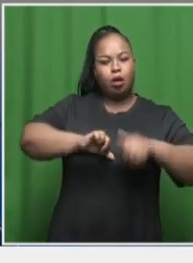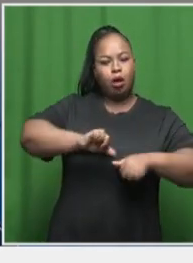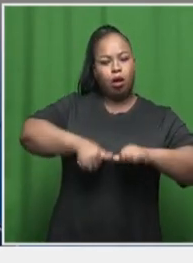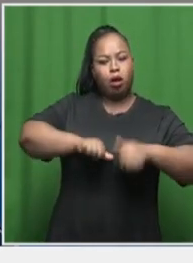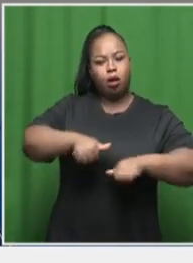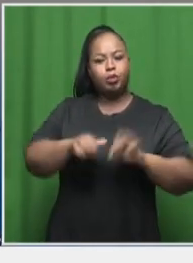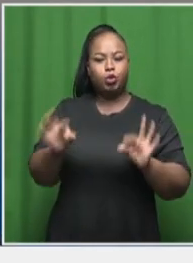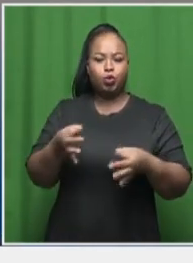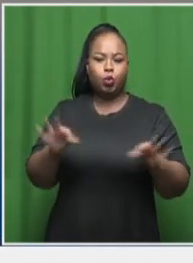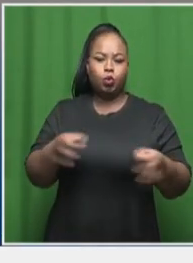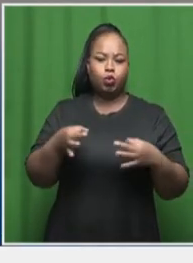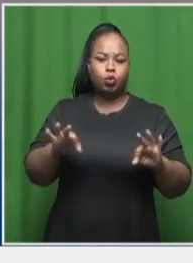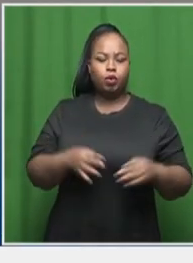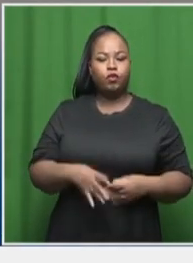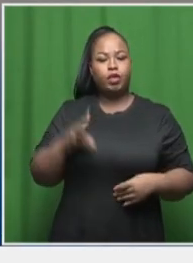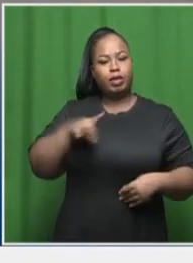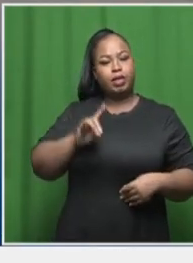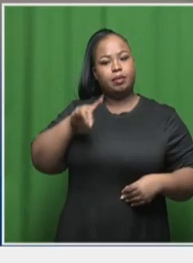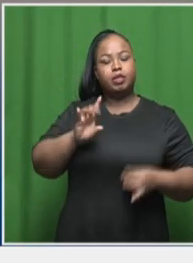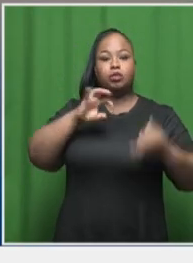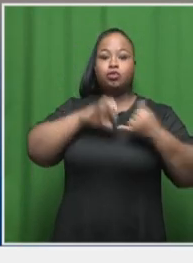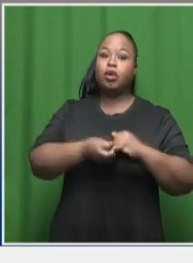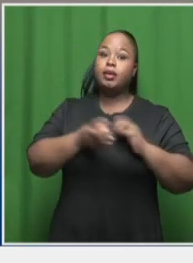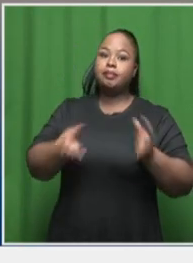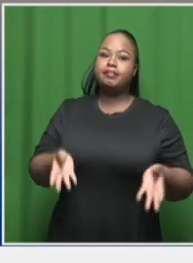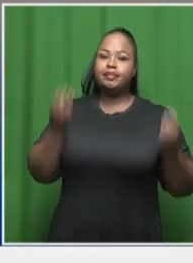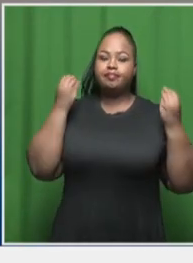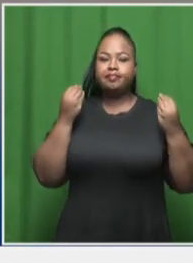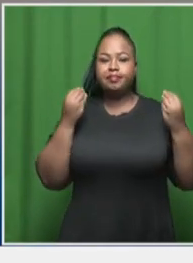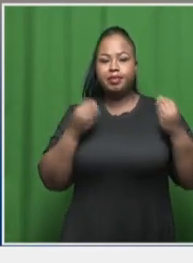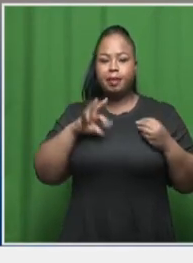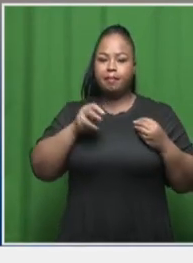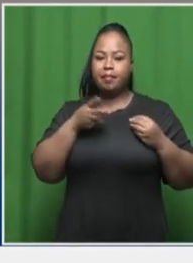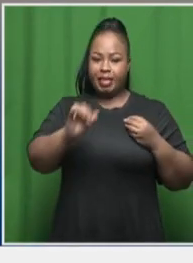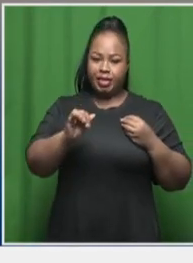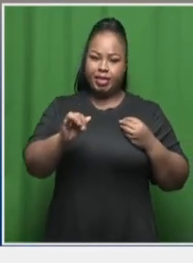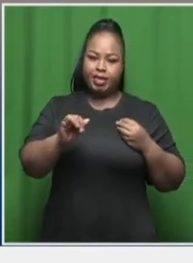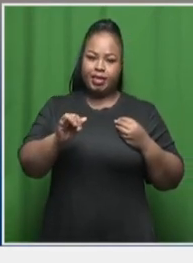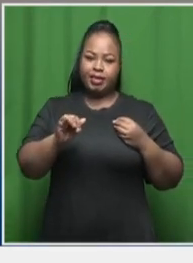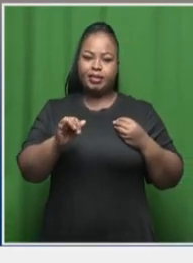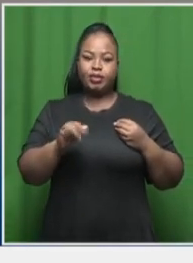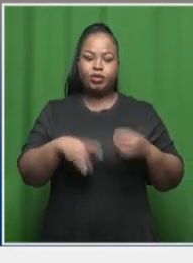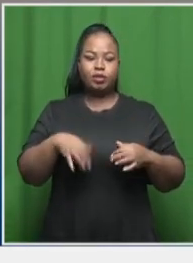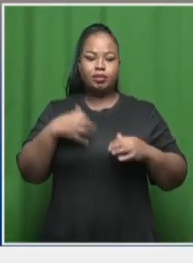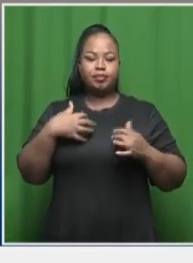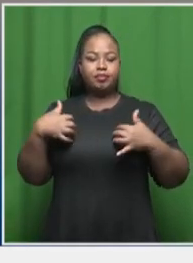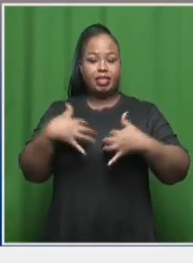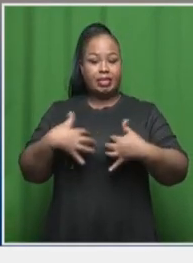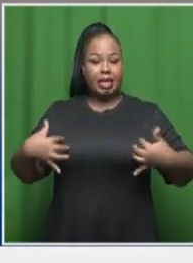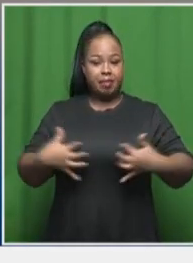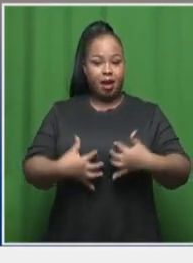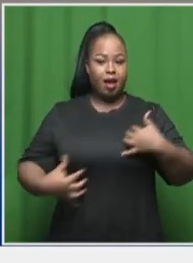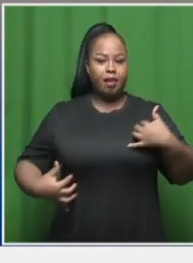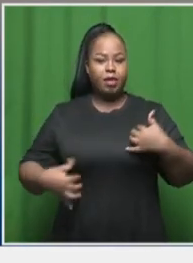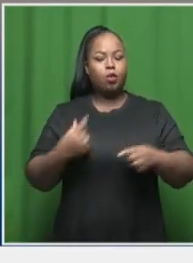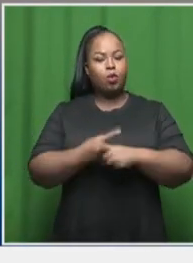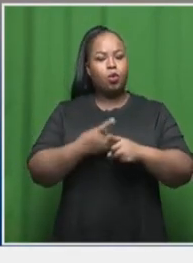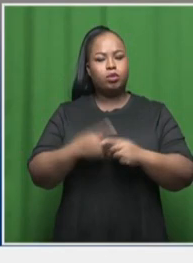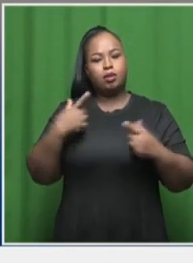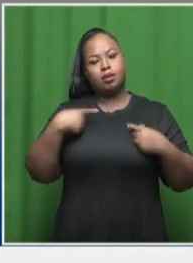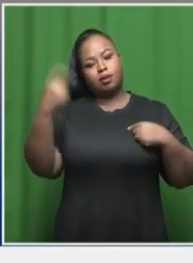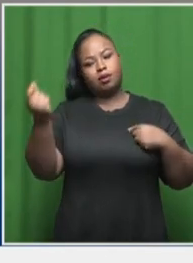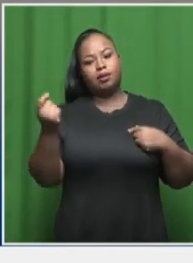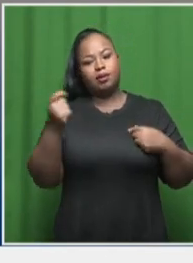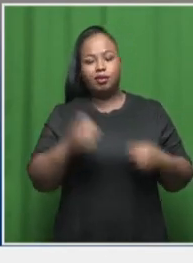after song on the adventures of the animals trying to find, you know, Marty who play, who is the zebra. And he goes off on his